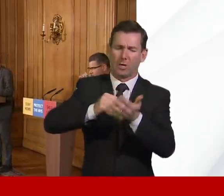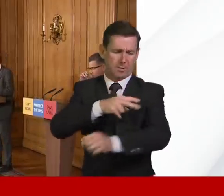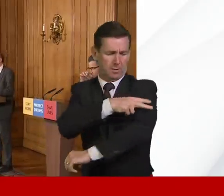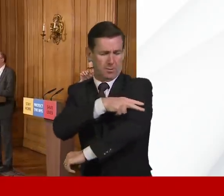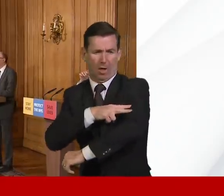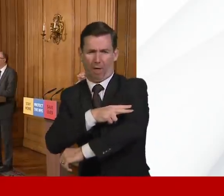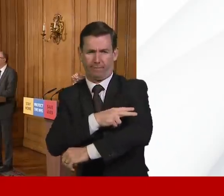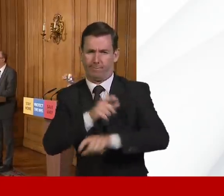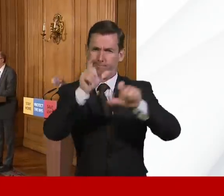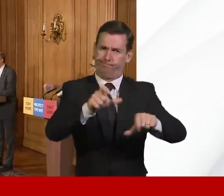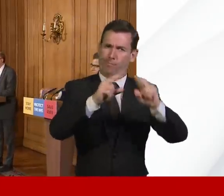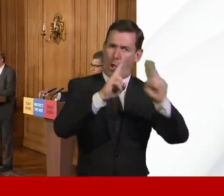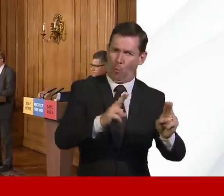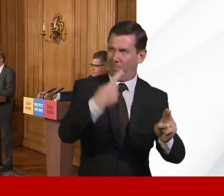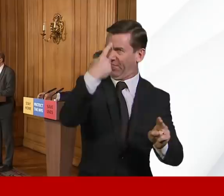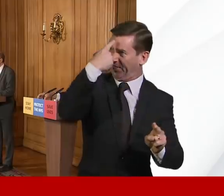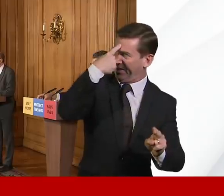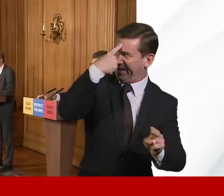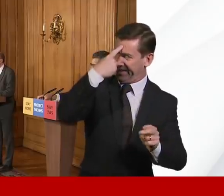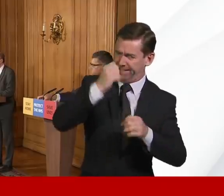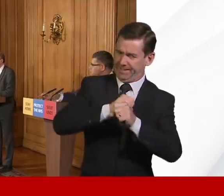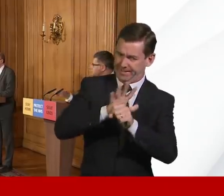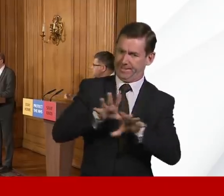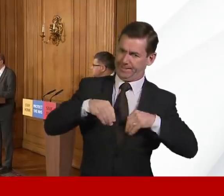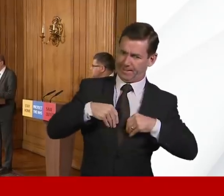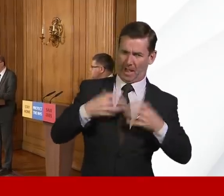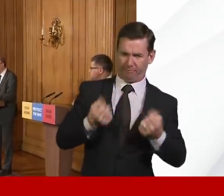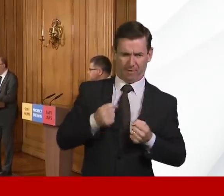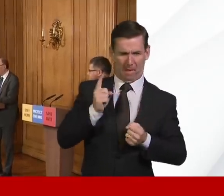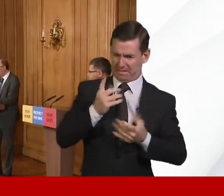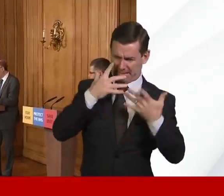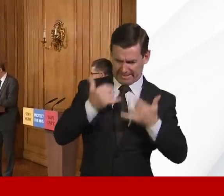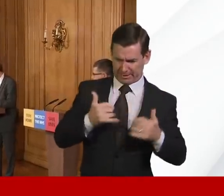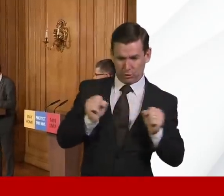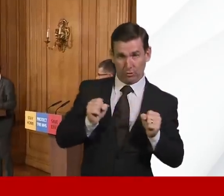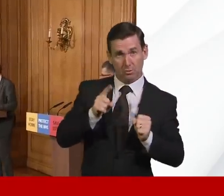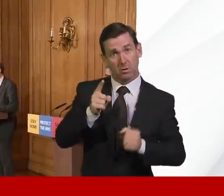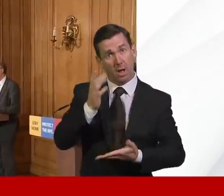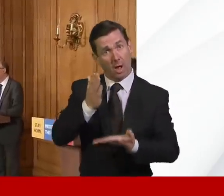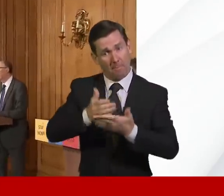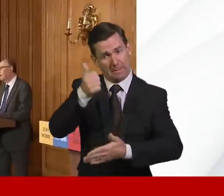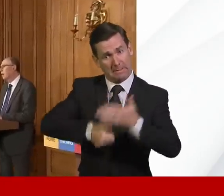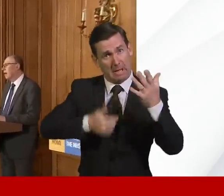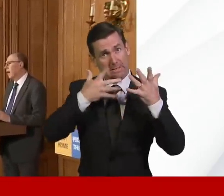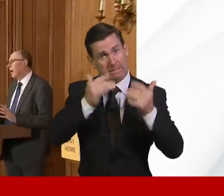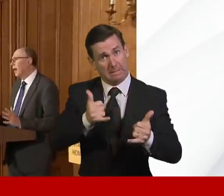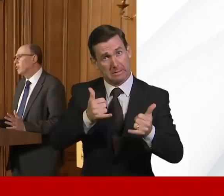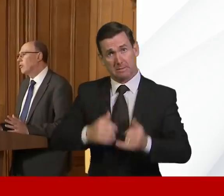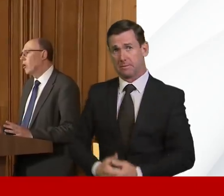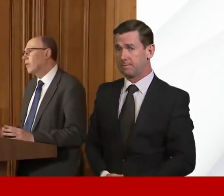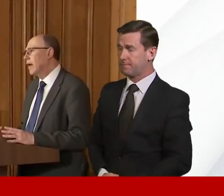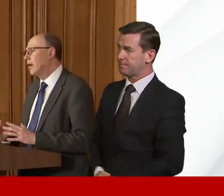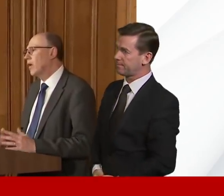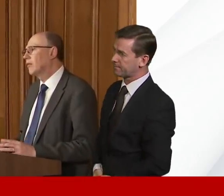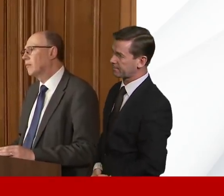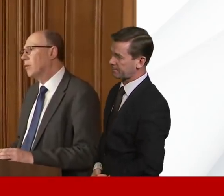started now? How many tests have currently been done? Thanks. So thank you very much. So on the question of ITU capacity, as